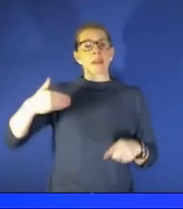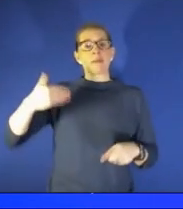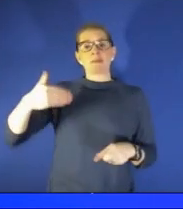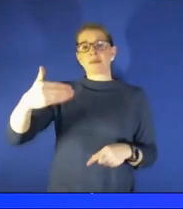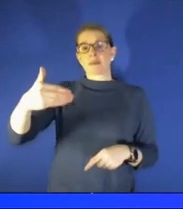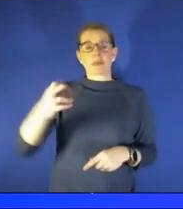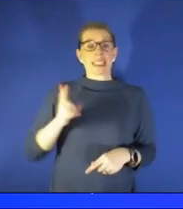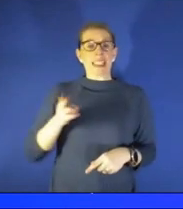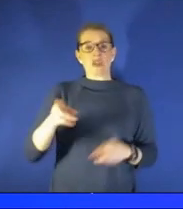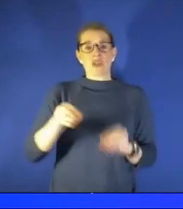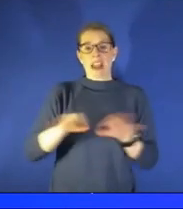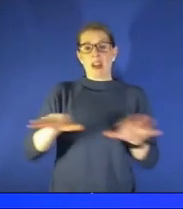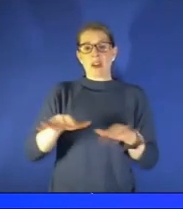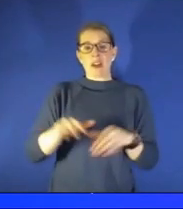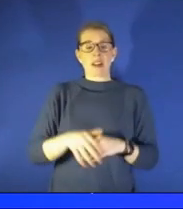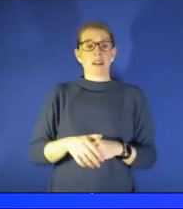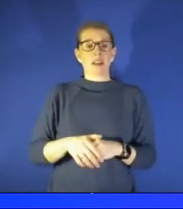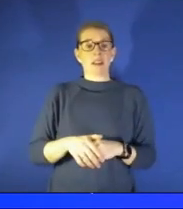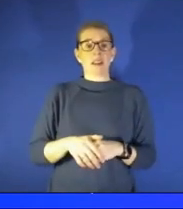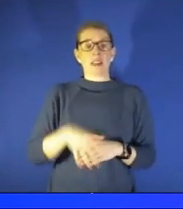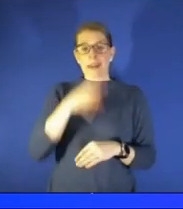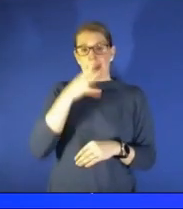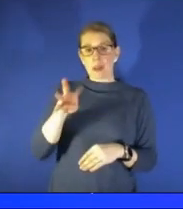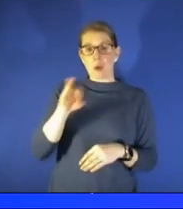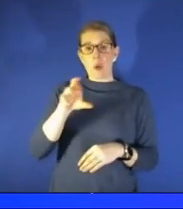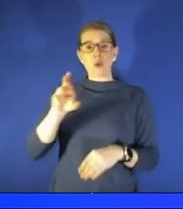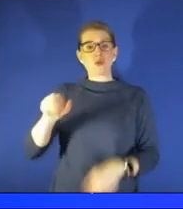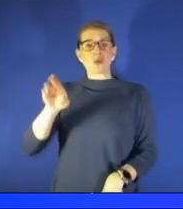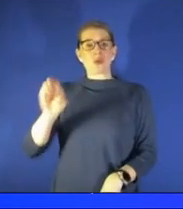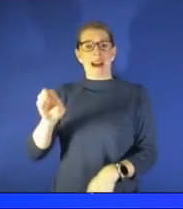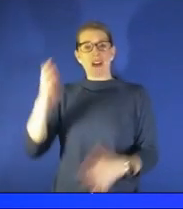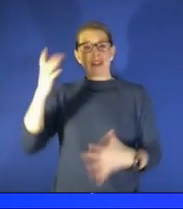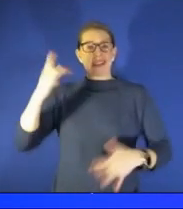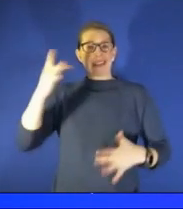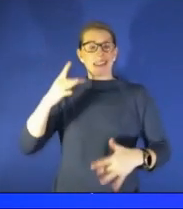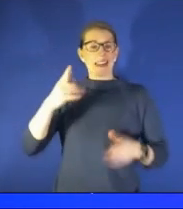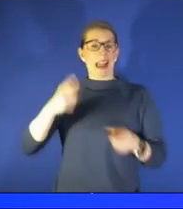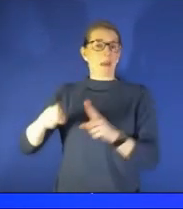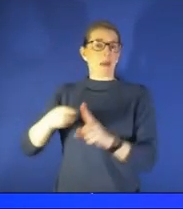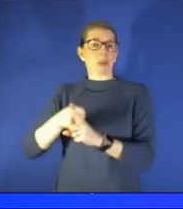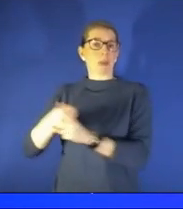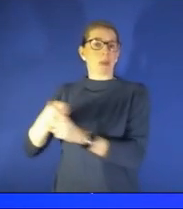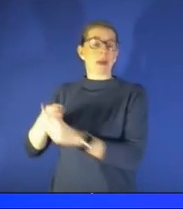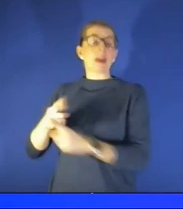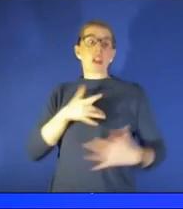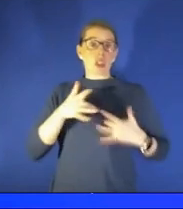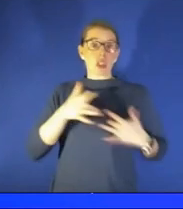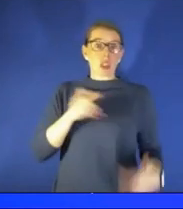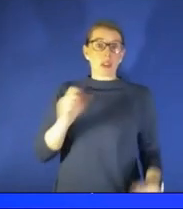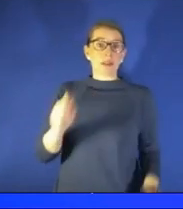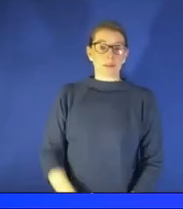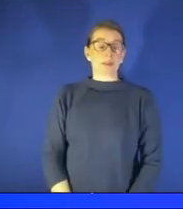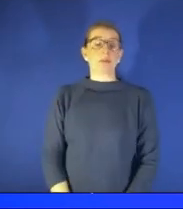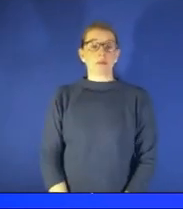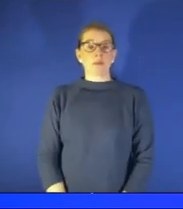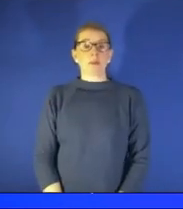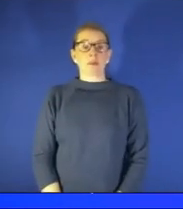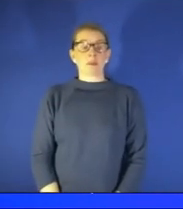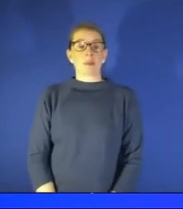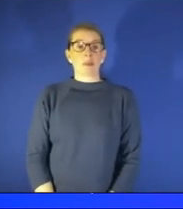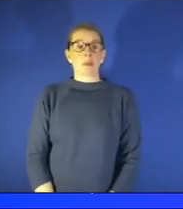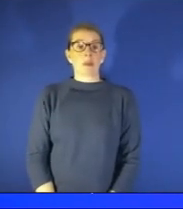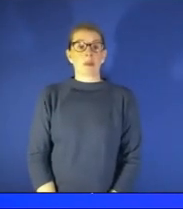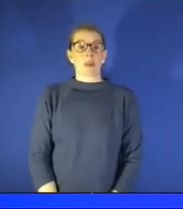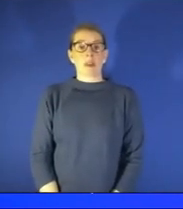of of neglected or rare diseases in these situations so yes it is concerning um i think this in this setting we're